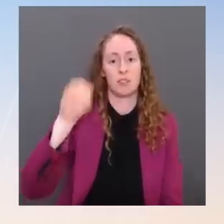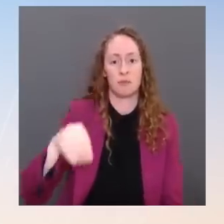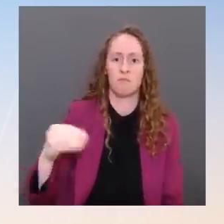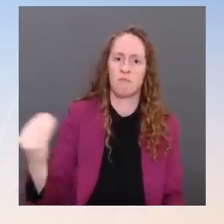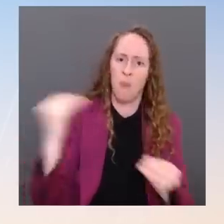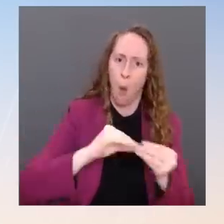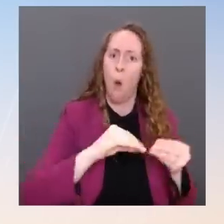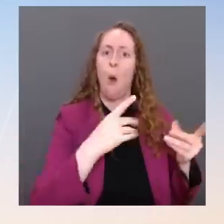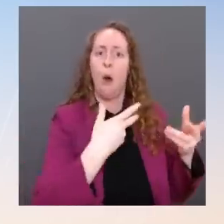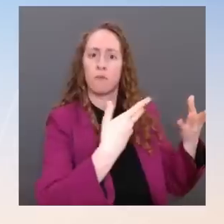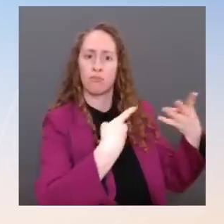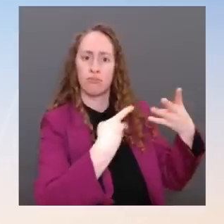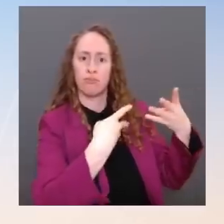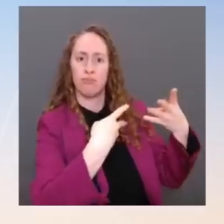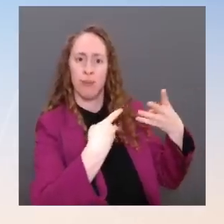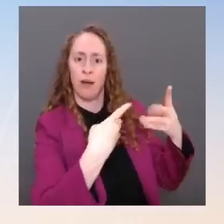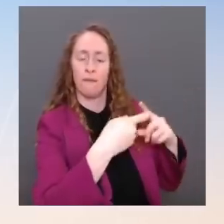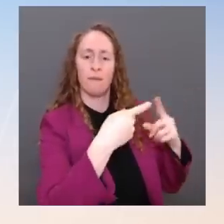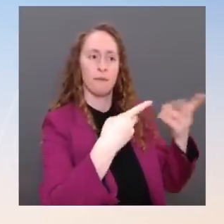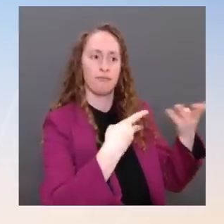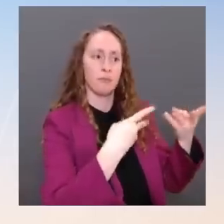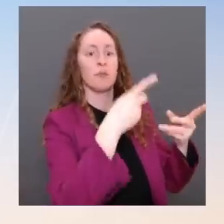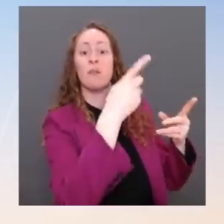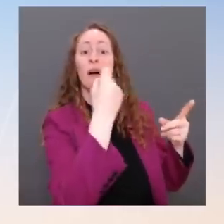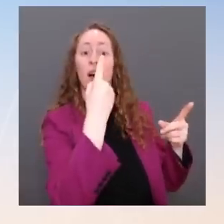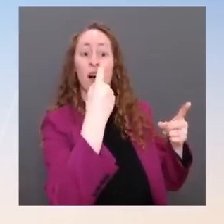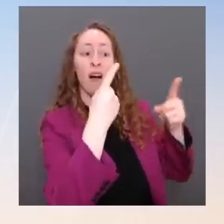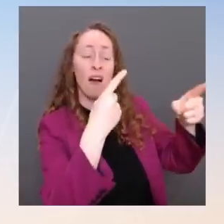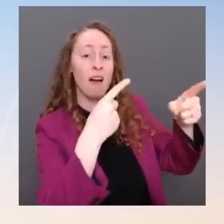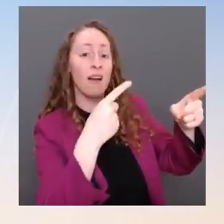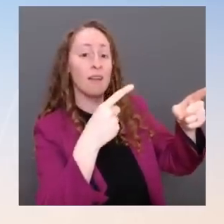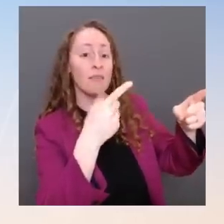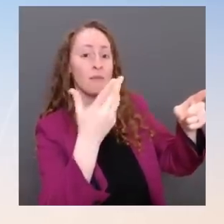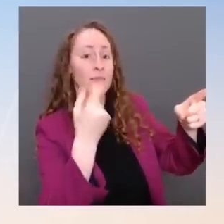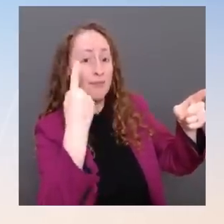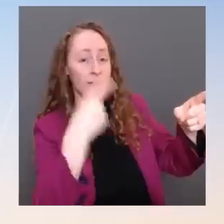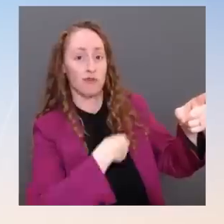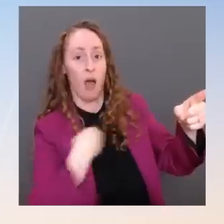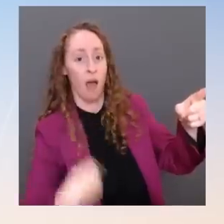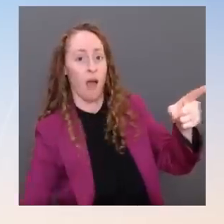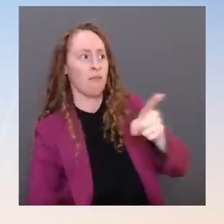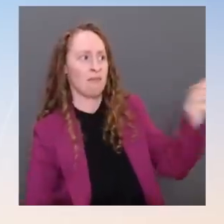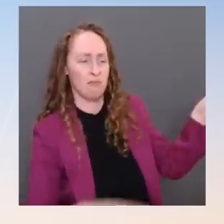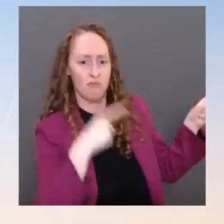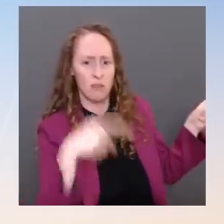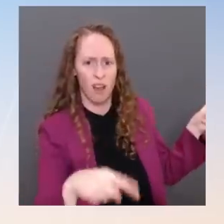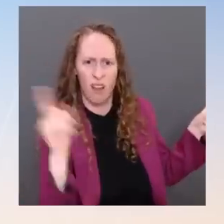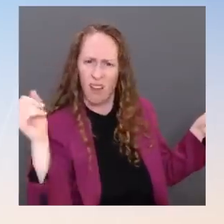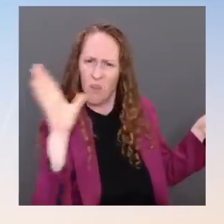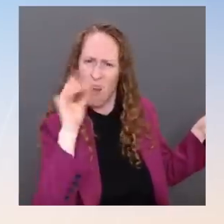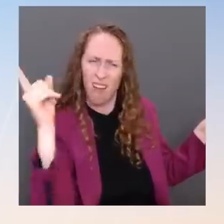to stand up and say, and call out China to stop this behavior in supporting Russia? We clearly will watch